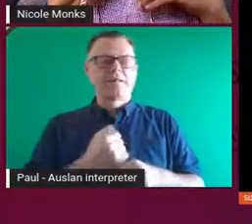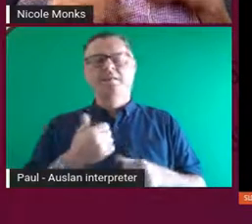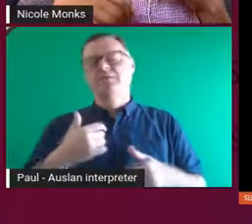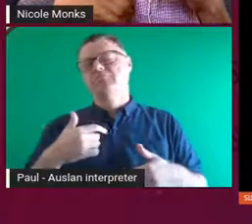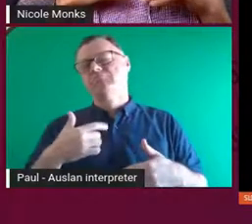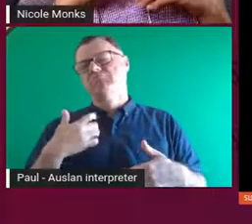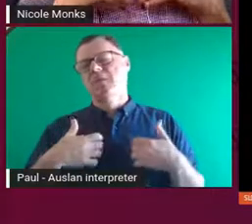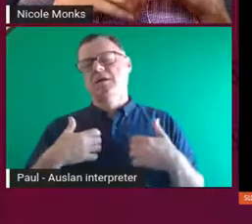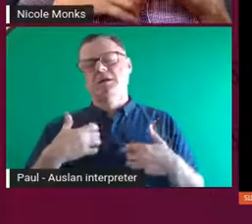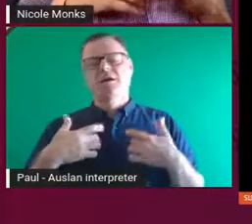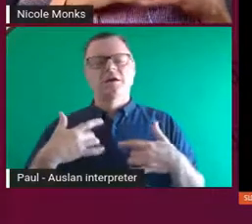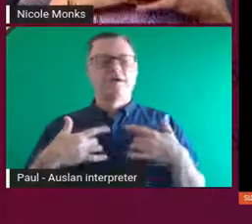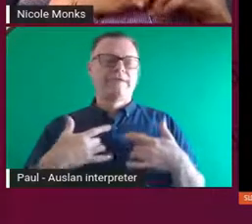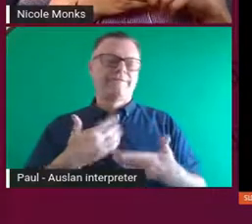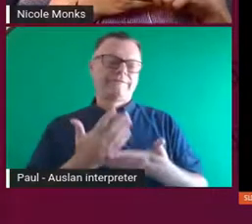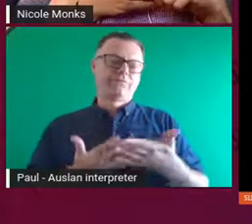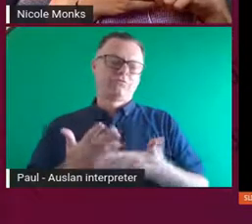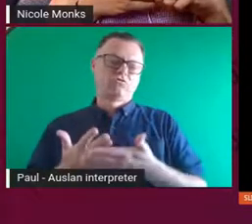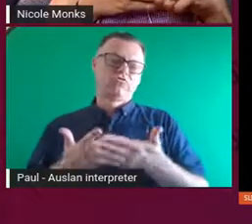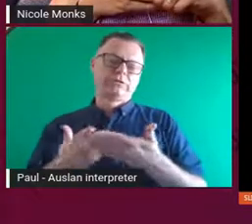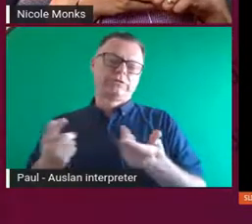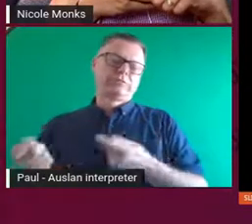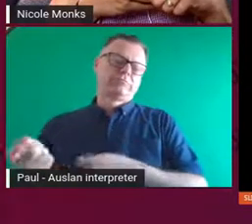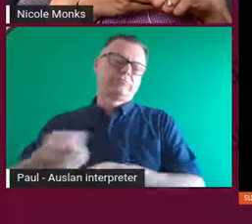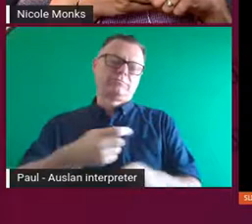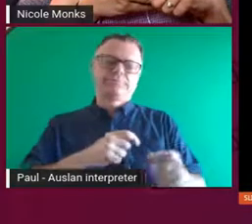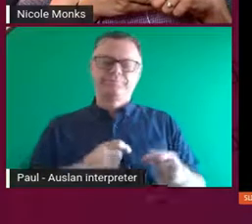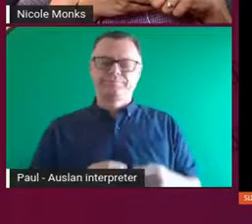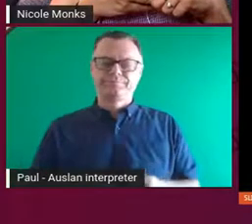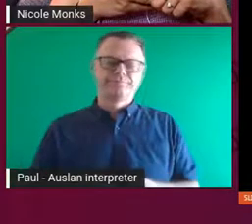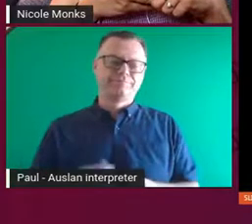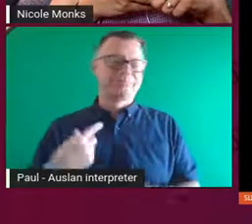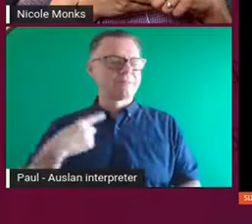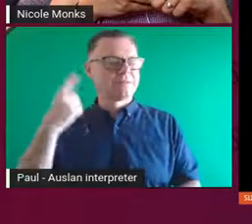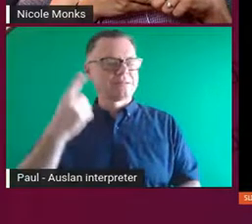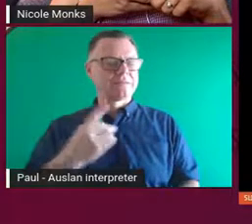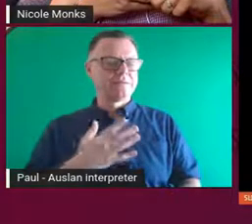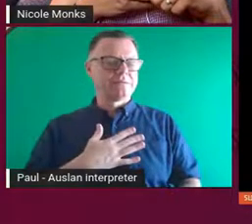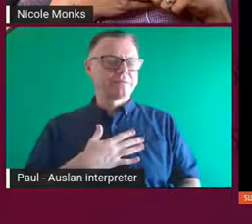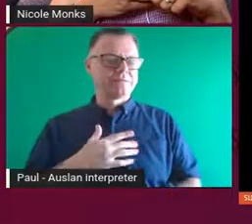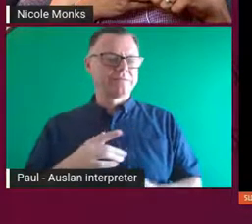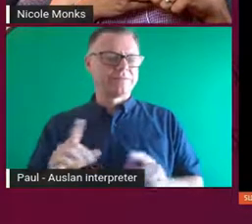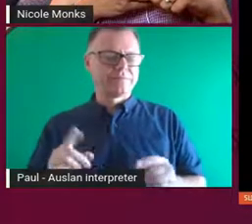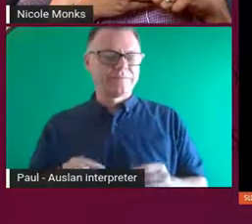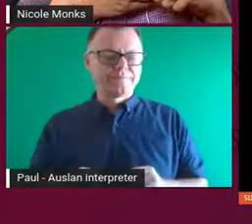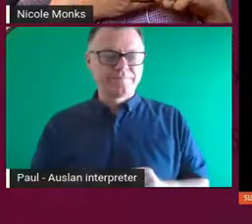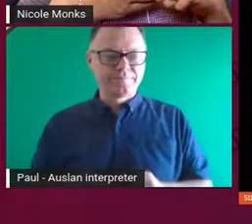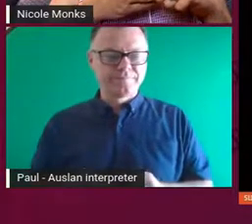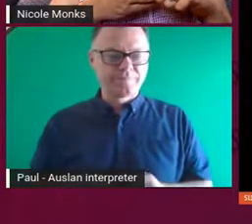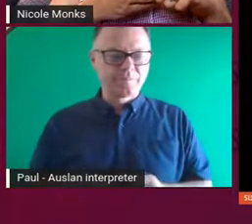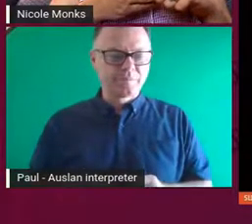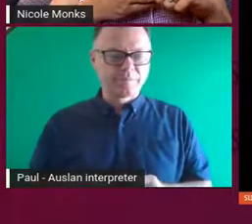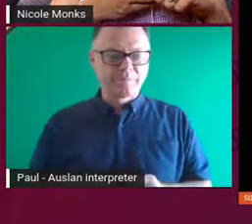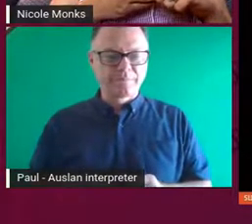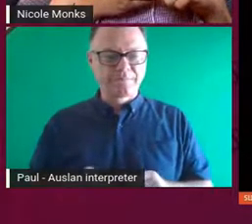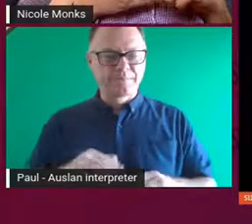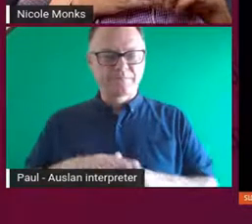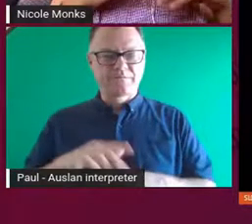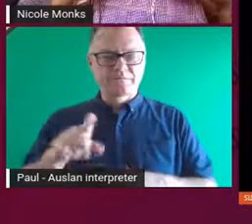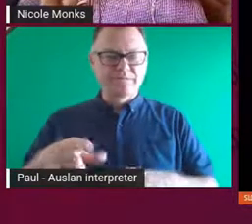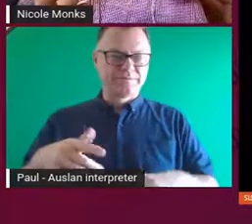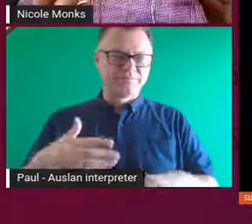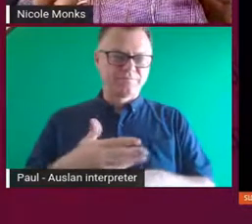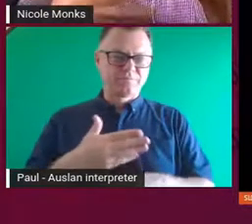get passed down. And, yeah, so I just started thinking a lot about that practice and